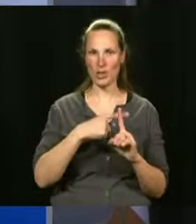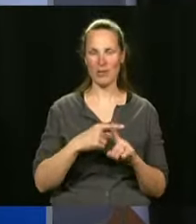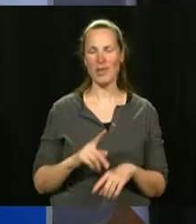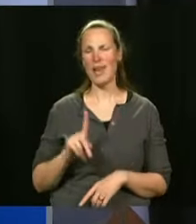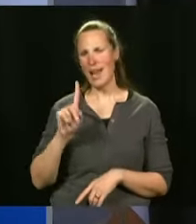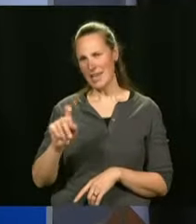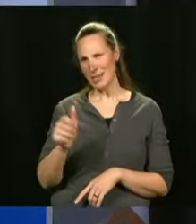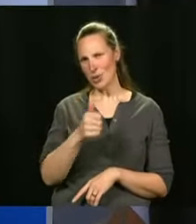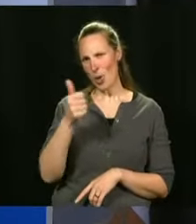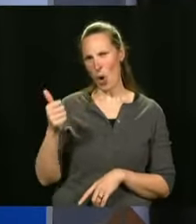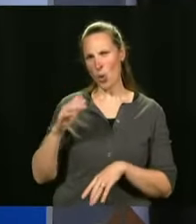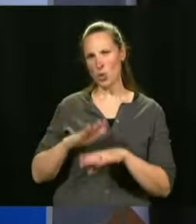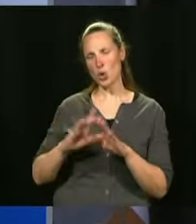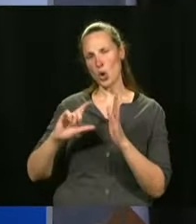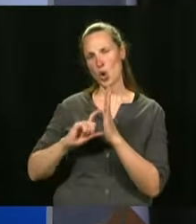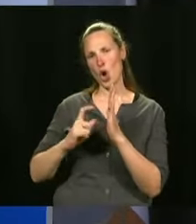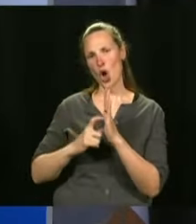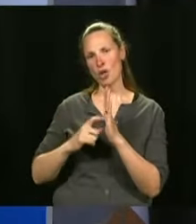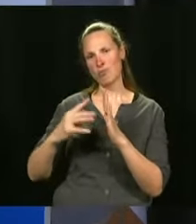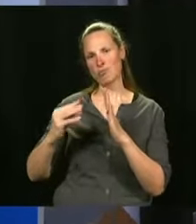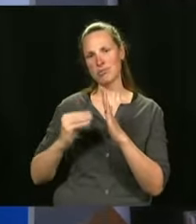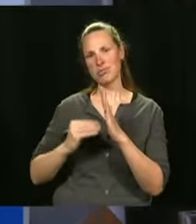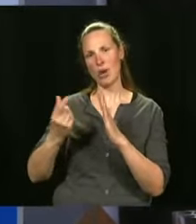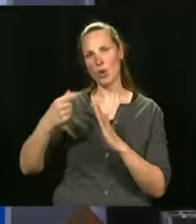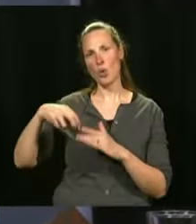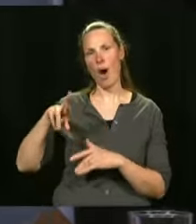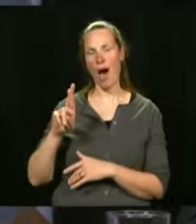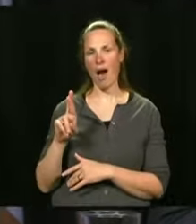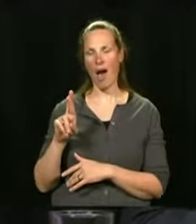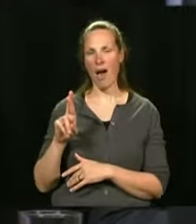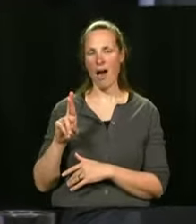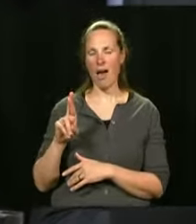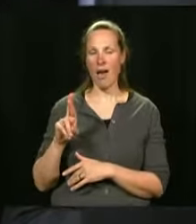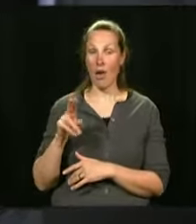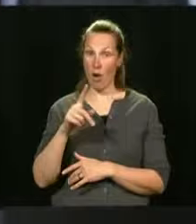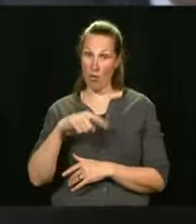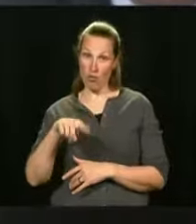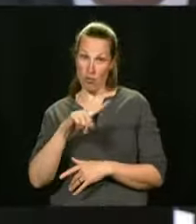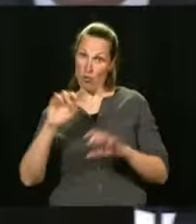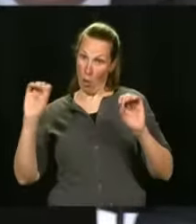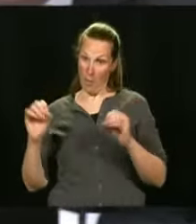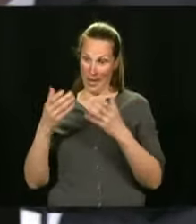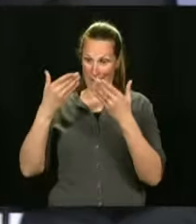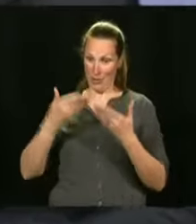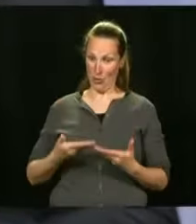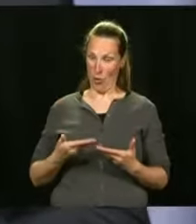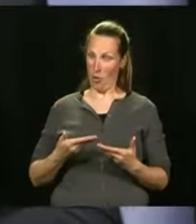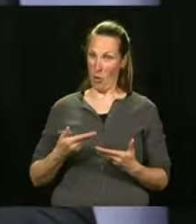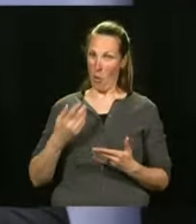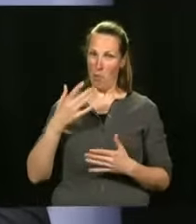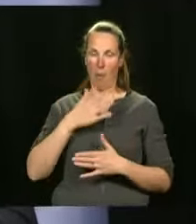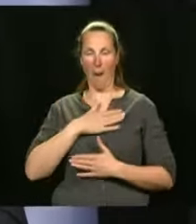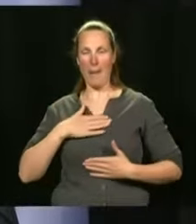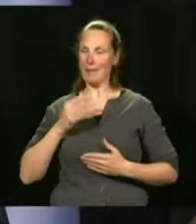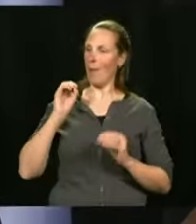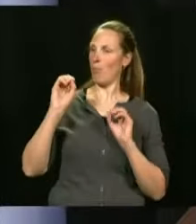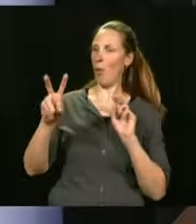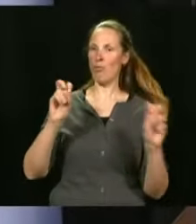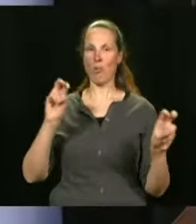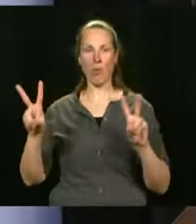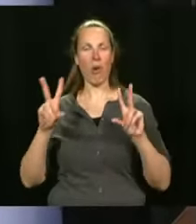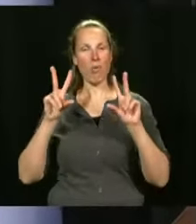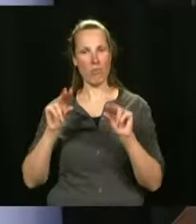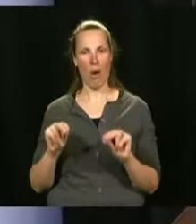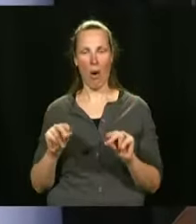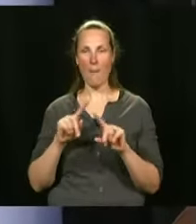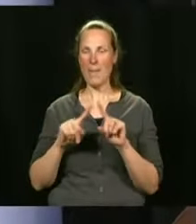My other question is on the QR code, Mr. Dubé. You're not doing this for fun. I know you. Everything's got a reason. There's a reason for everything. The people who get this, they say, yes,